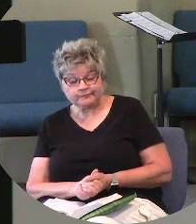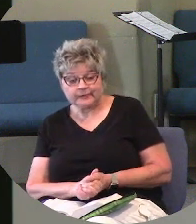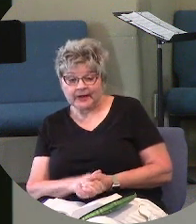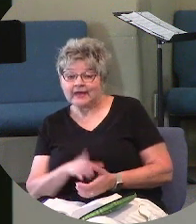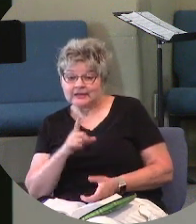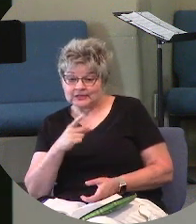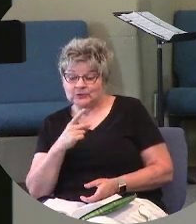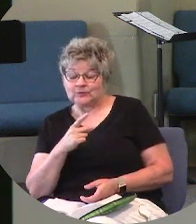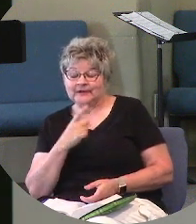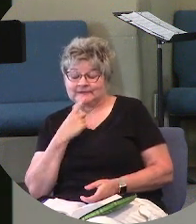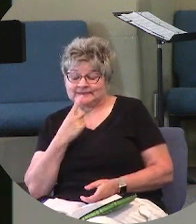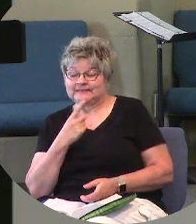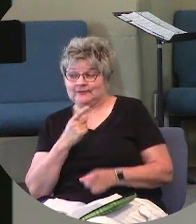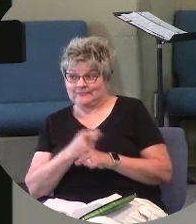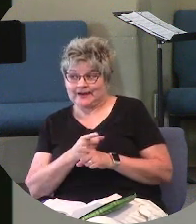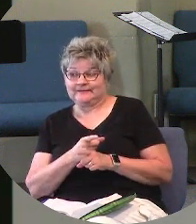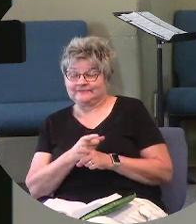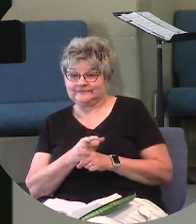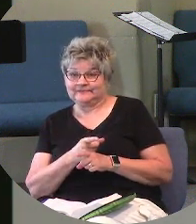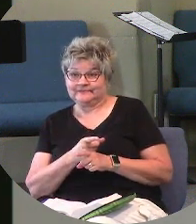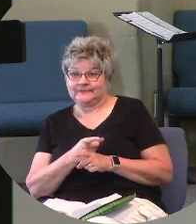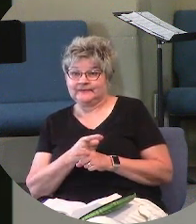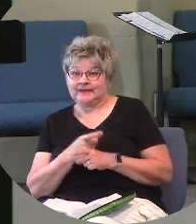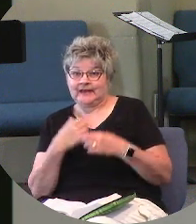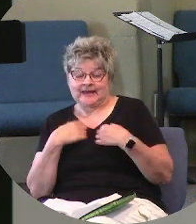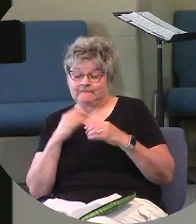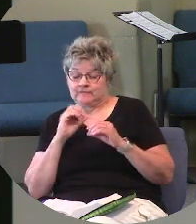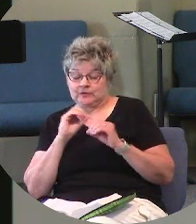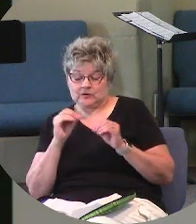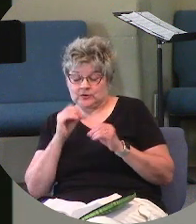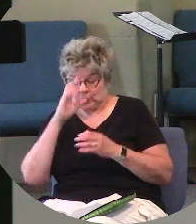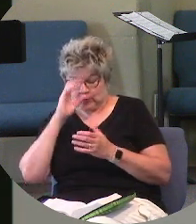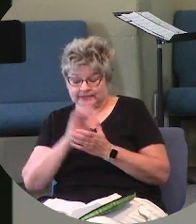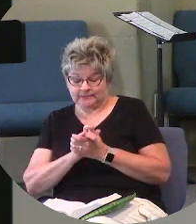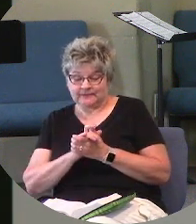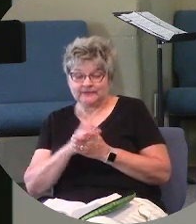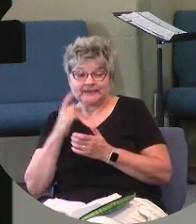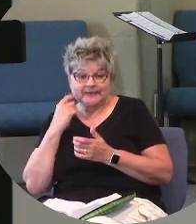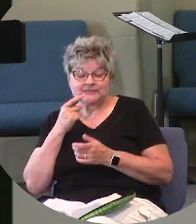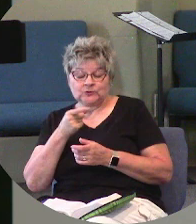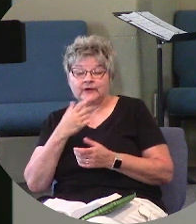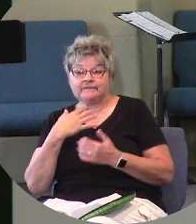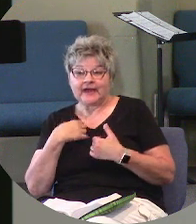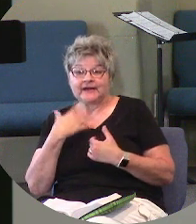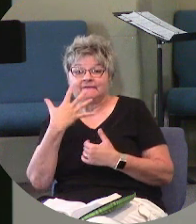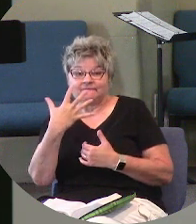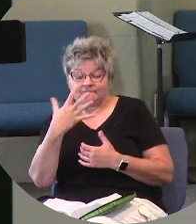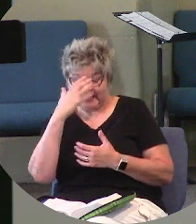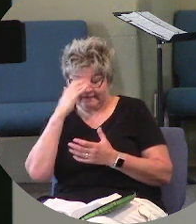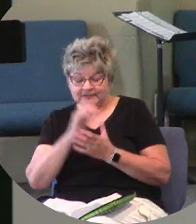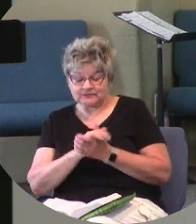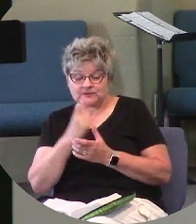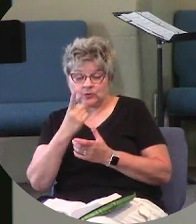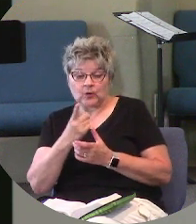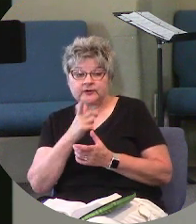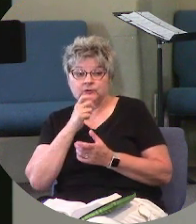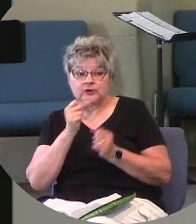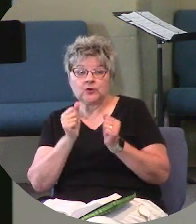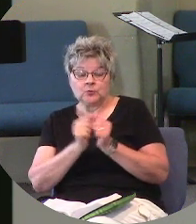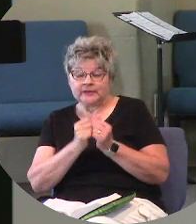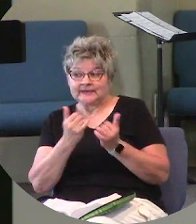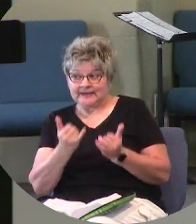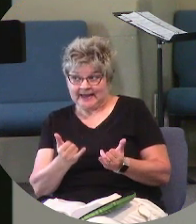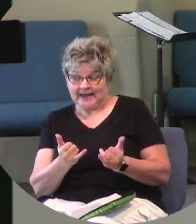you have correctly said I have no husband. For you have had five husbands, and the one whom you are now,